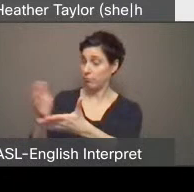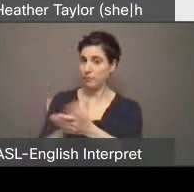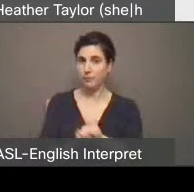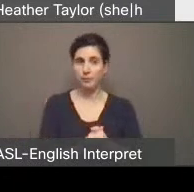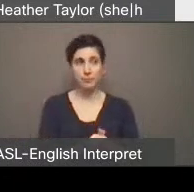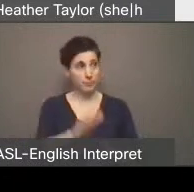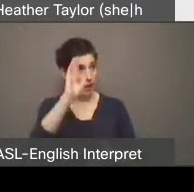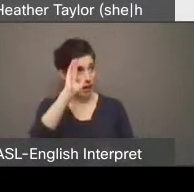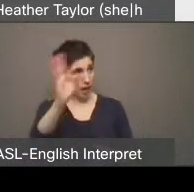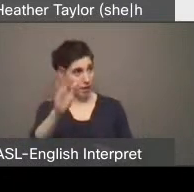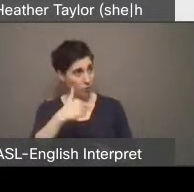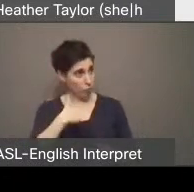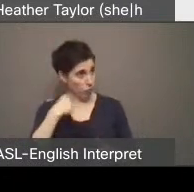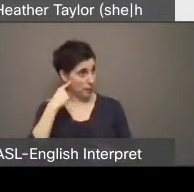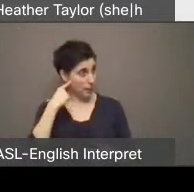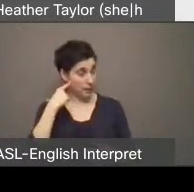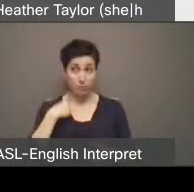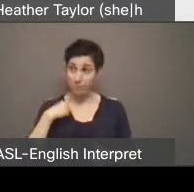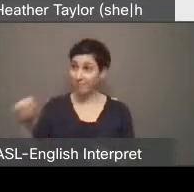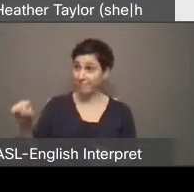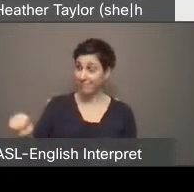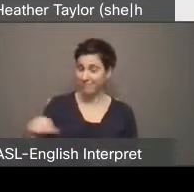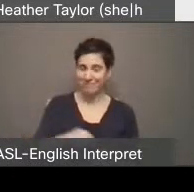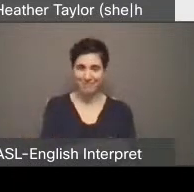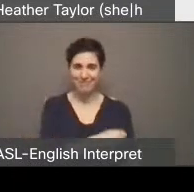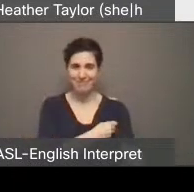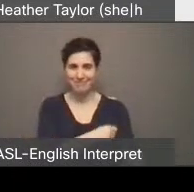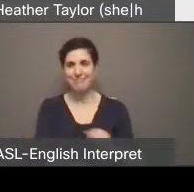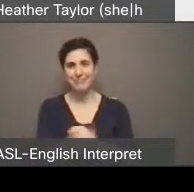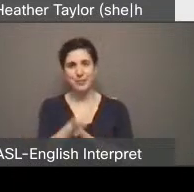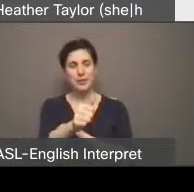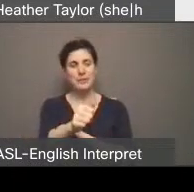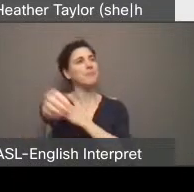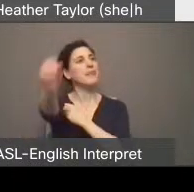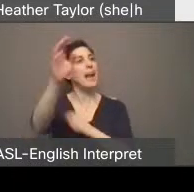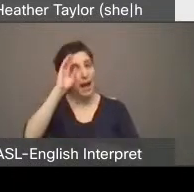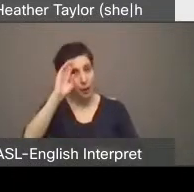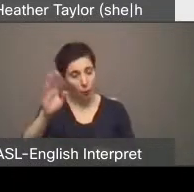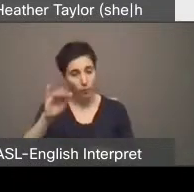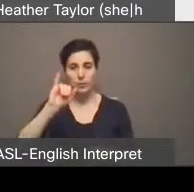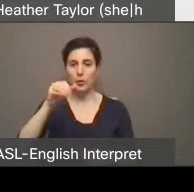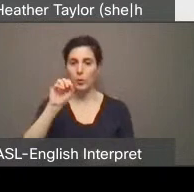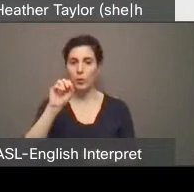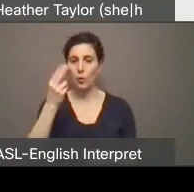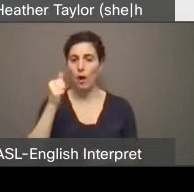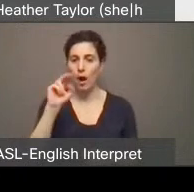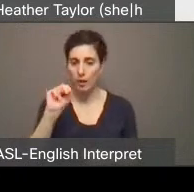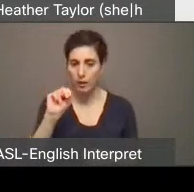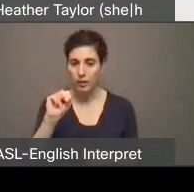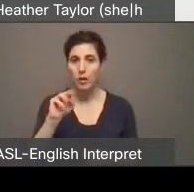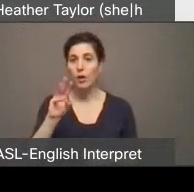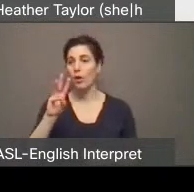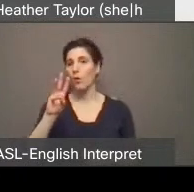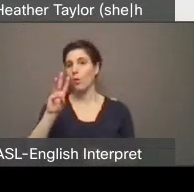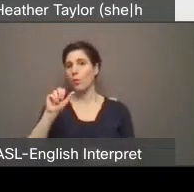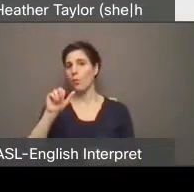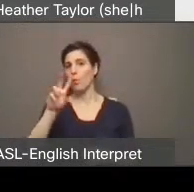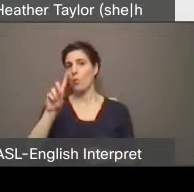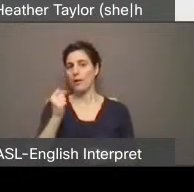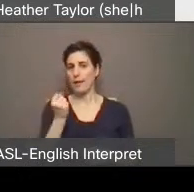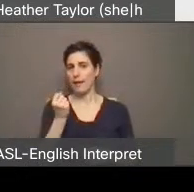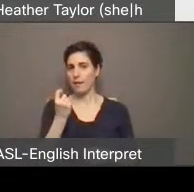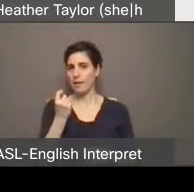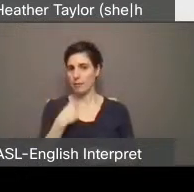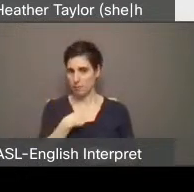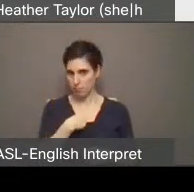Hey, can you hear me? Yes, we can. Go ahead. Great. Hello. My name is Johan. I'm a resident of Ward 11. And I'm speaking